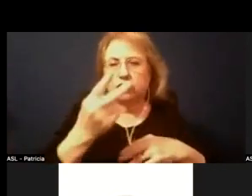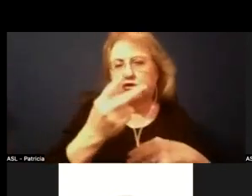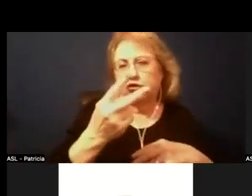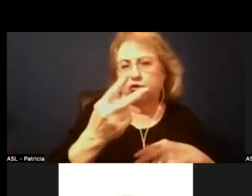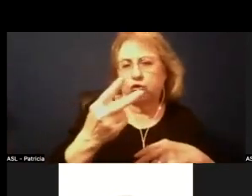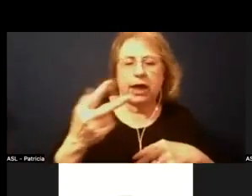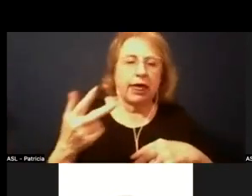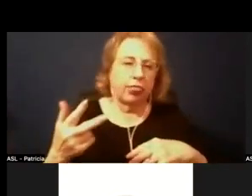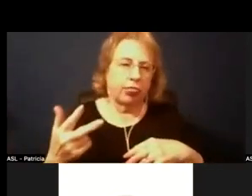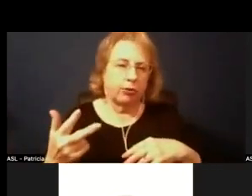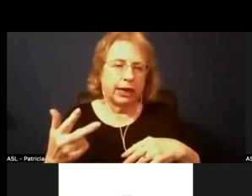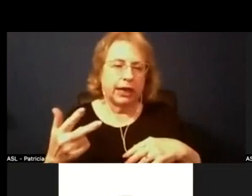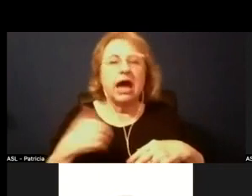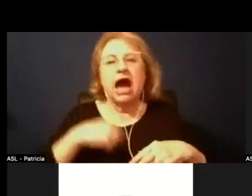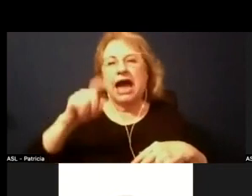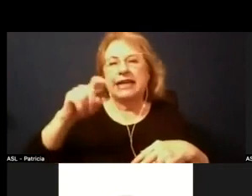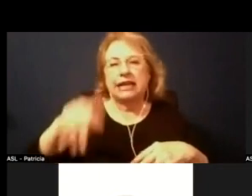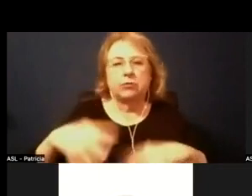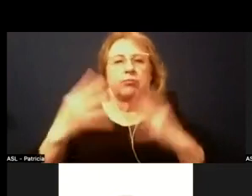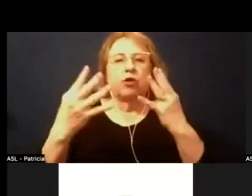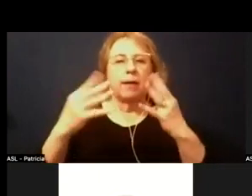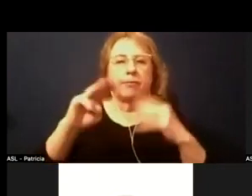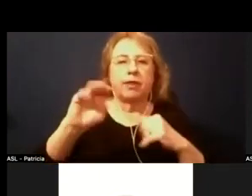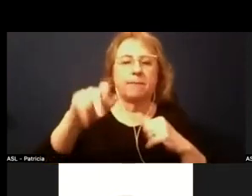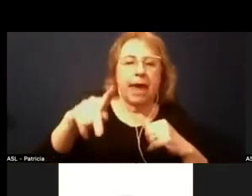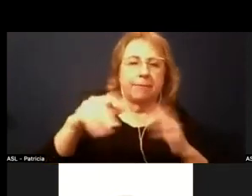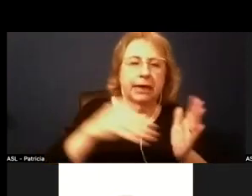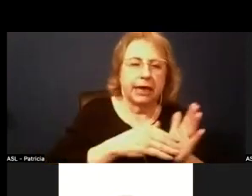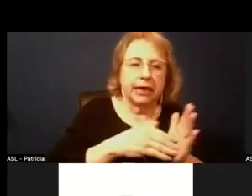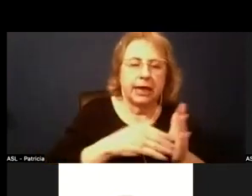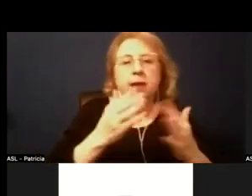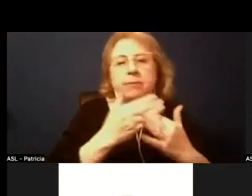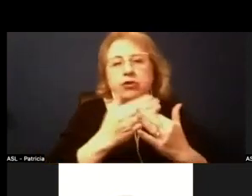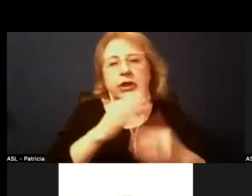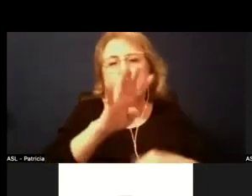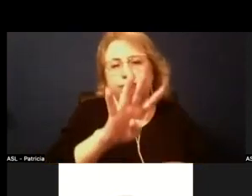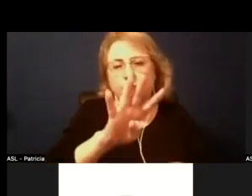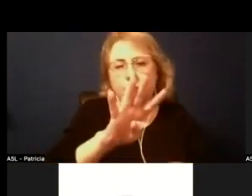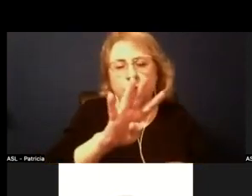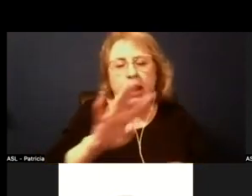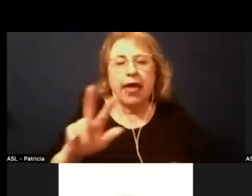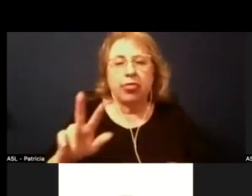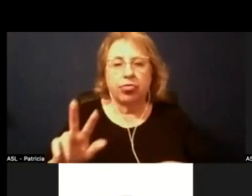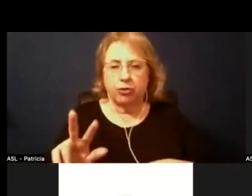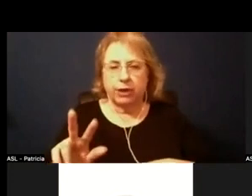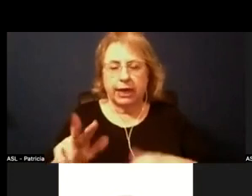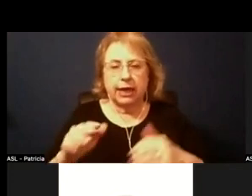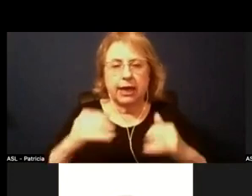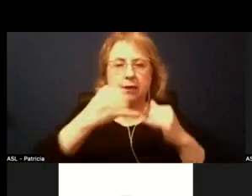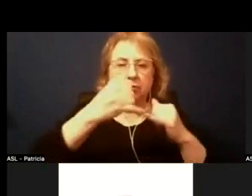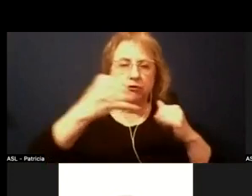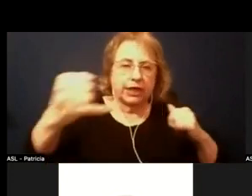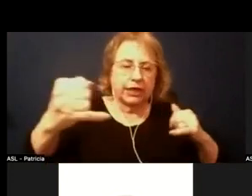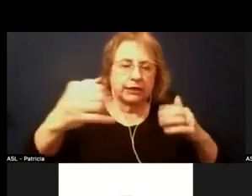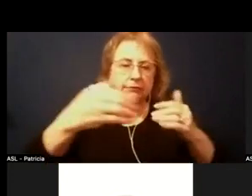don't have to pull up the map again um I'm sorry excuse me four and three um moving the um